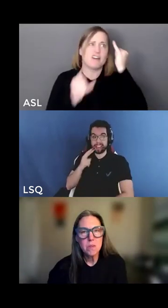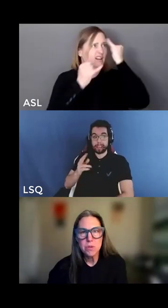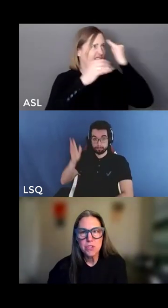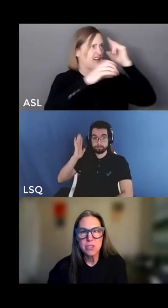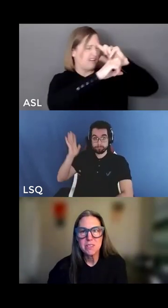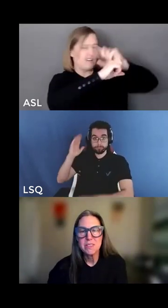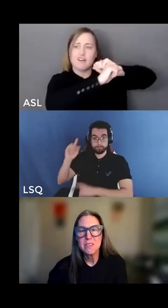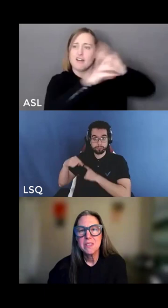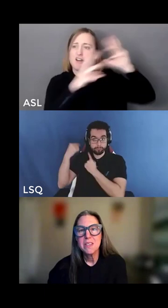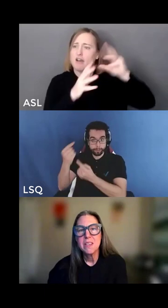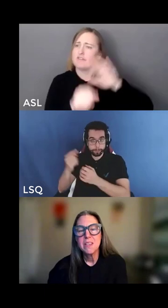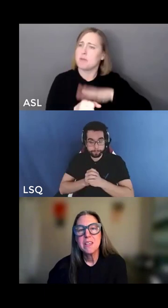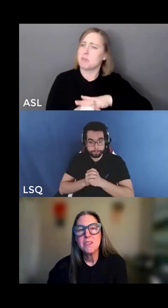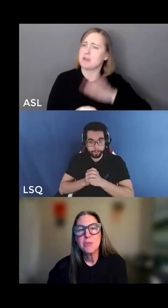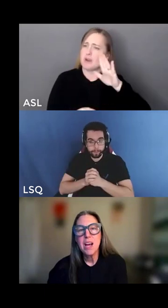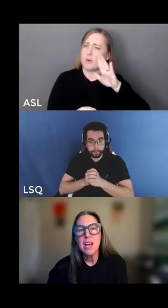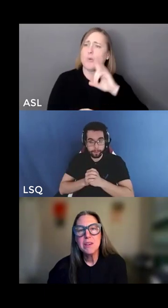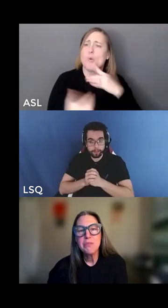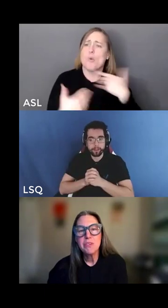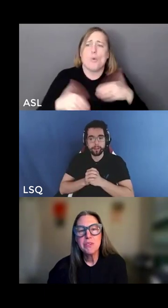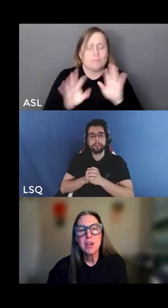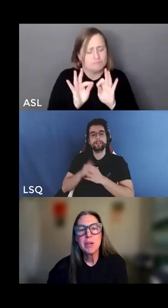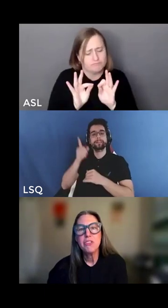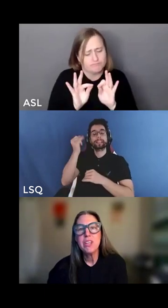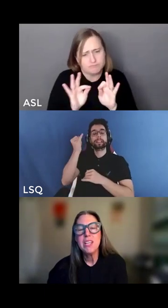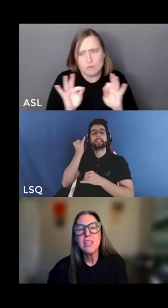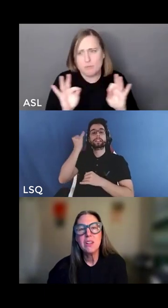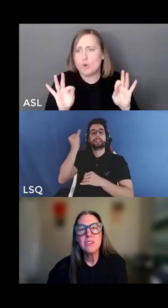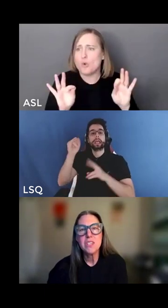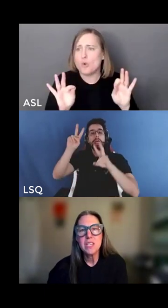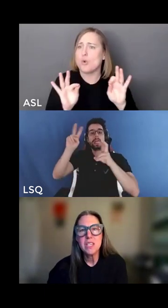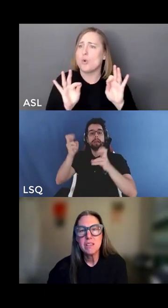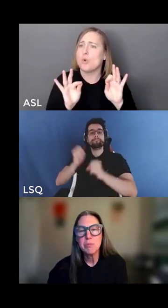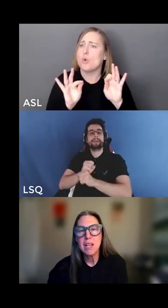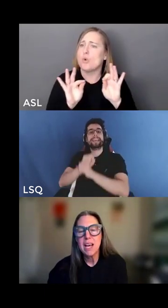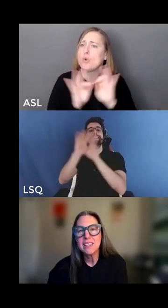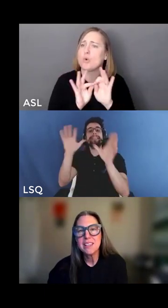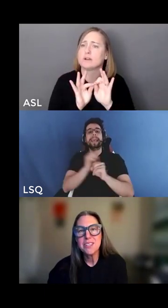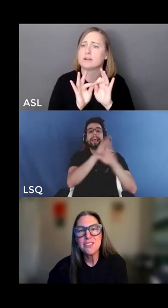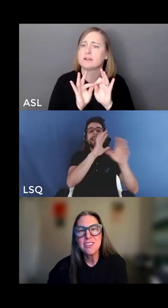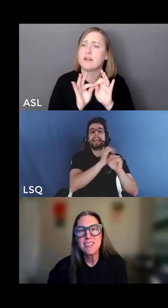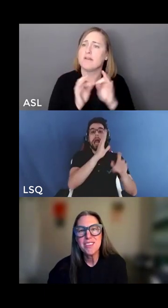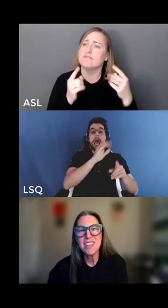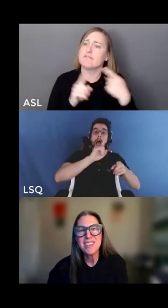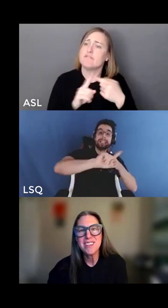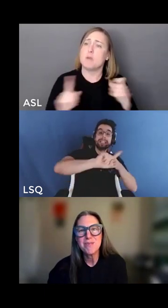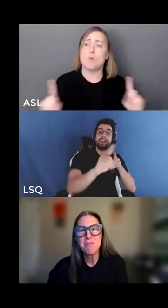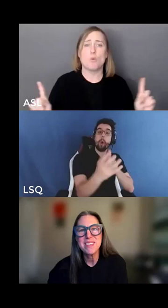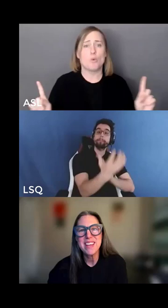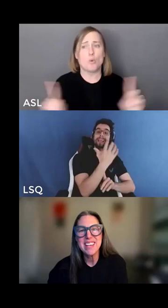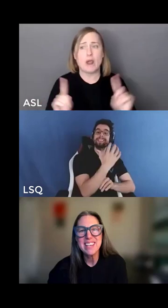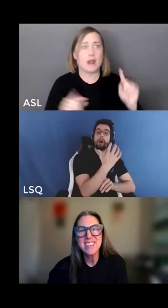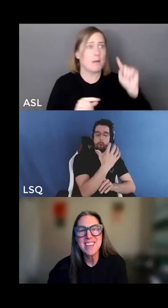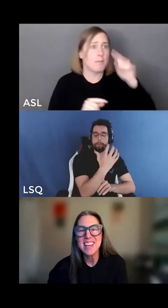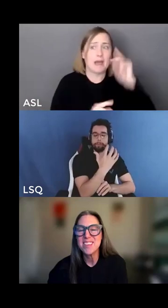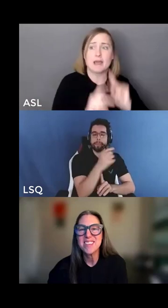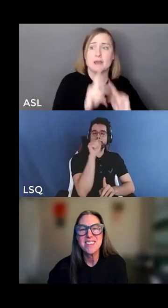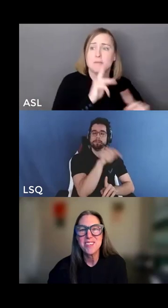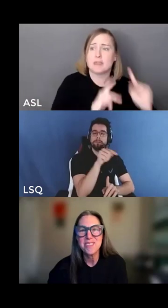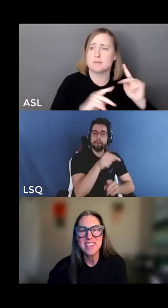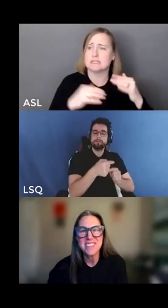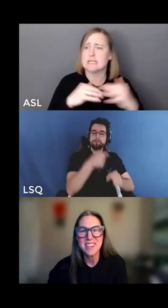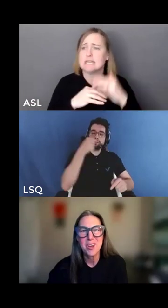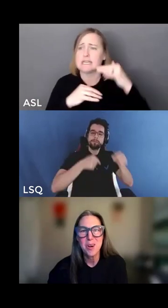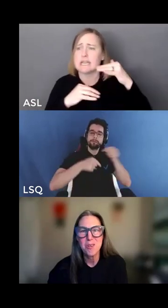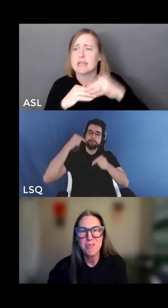and this is crucial they derive from a genealogy of black and indigenous thinkers from decades and